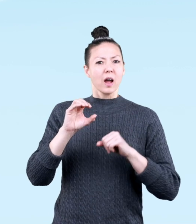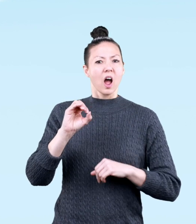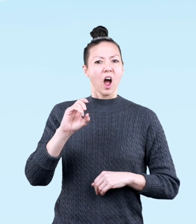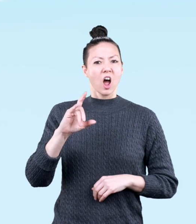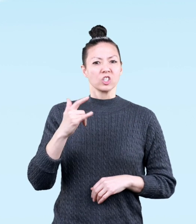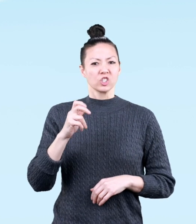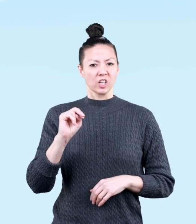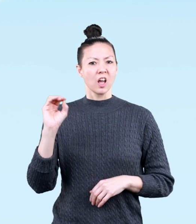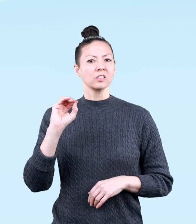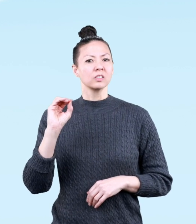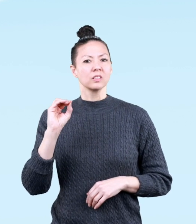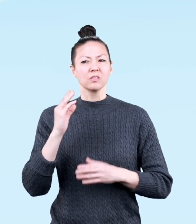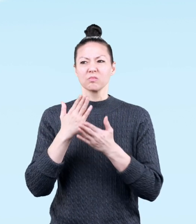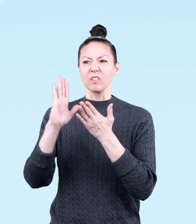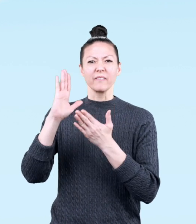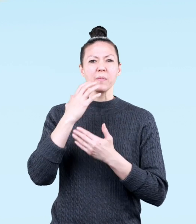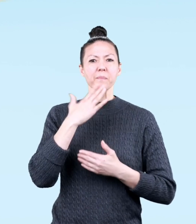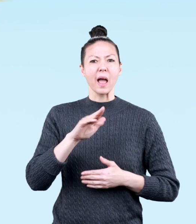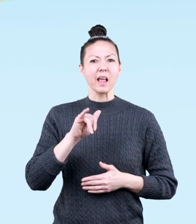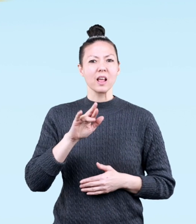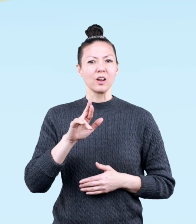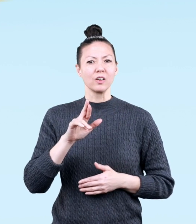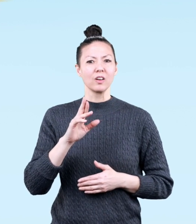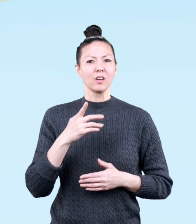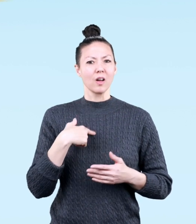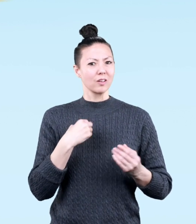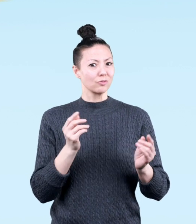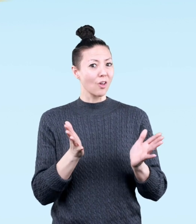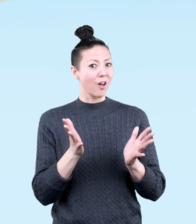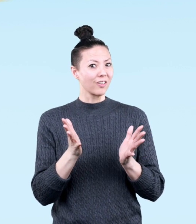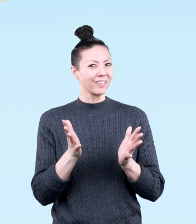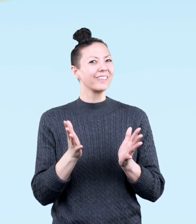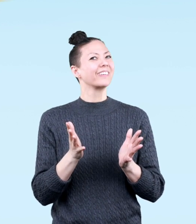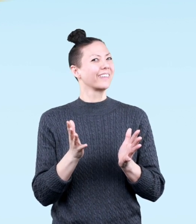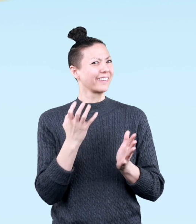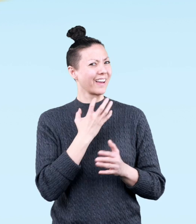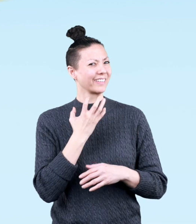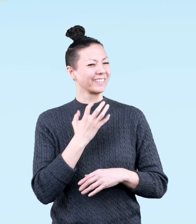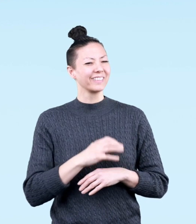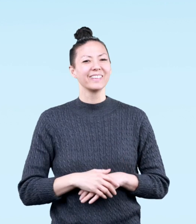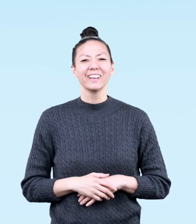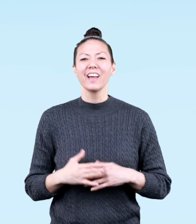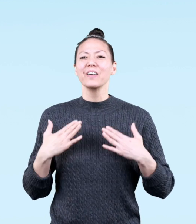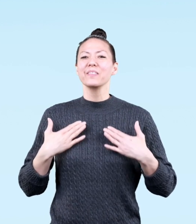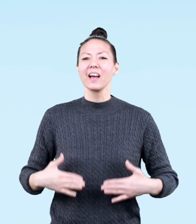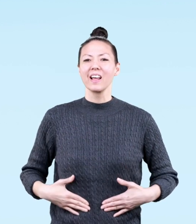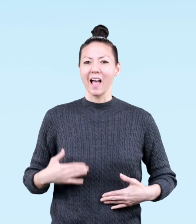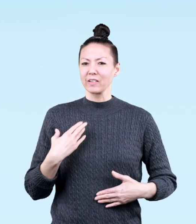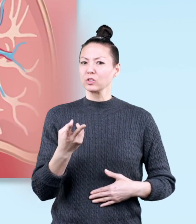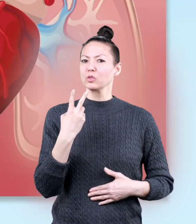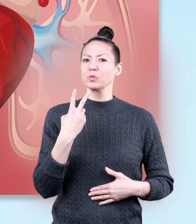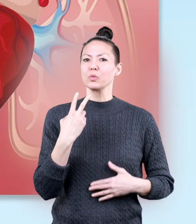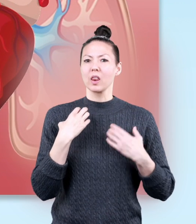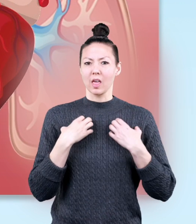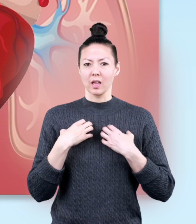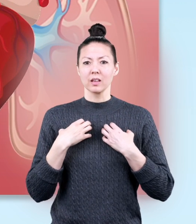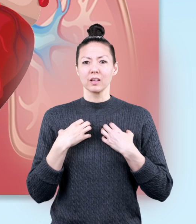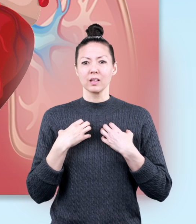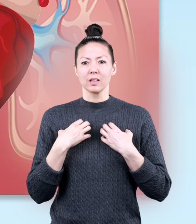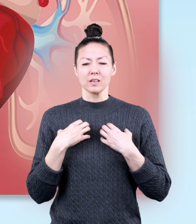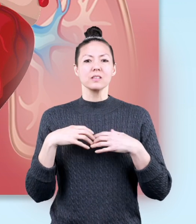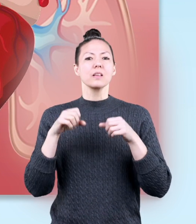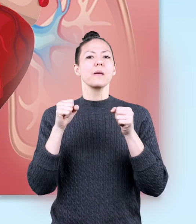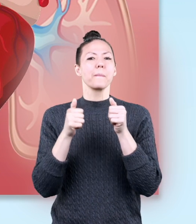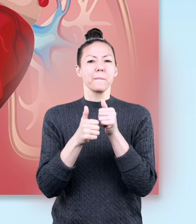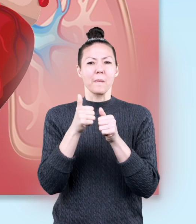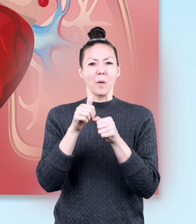you to take in oxygen, get rid of bad air, and talk. Wow. Your body has two lungs, which